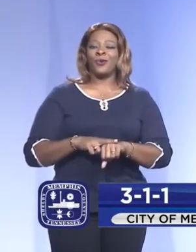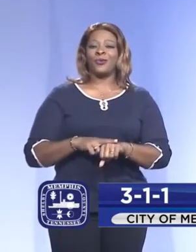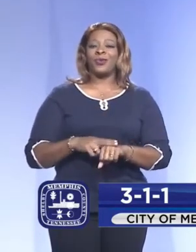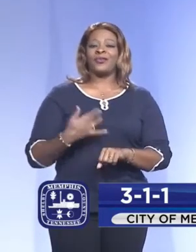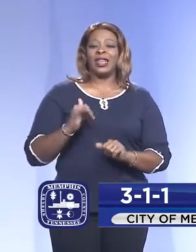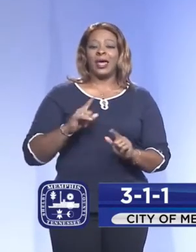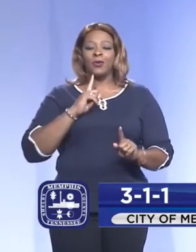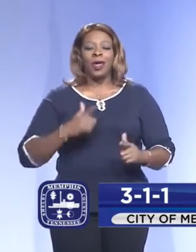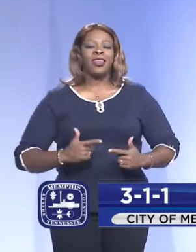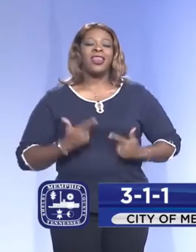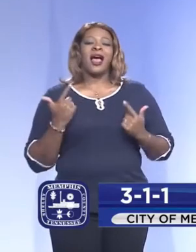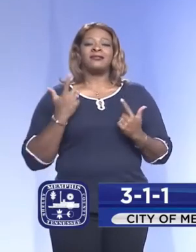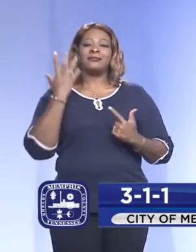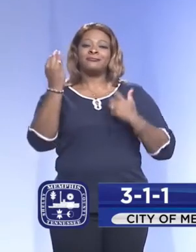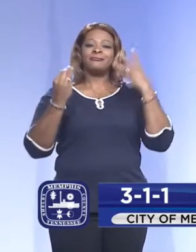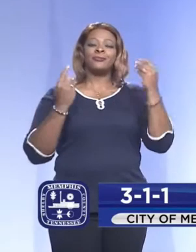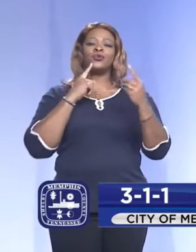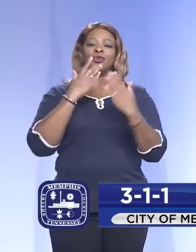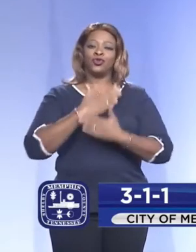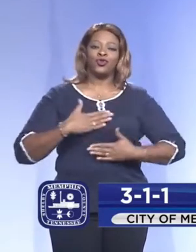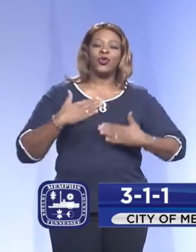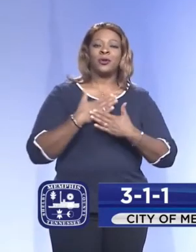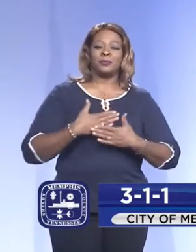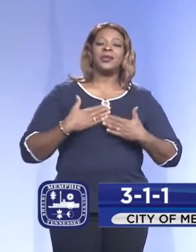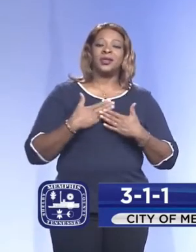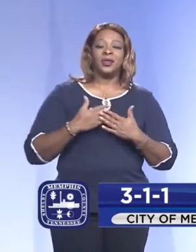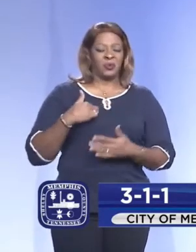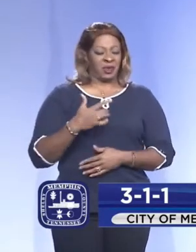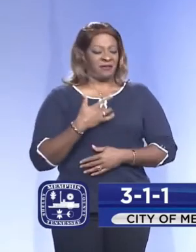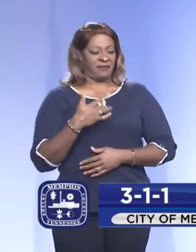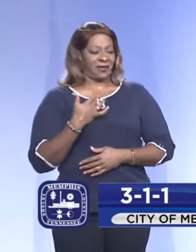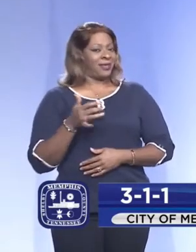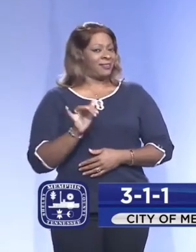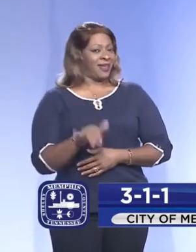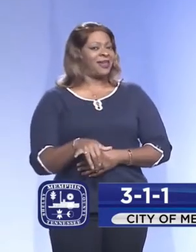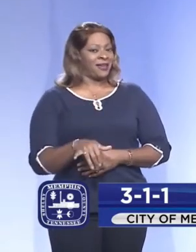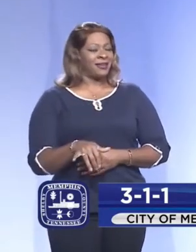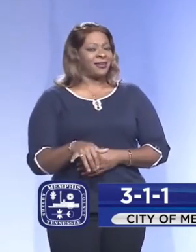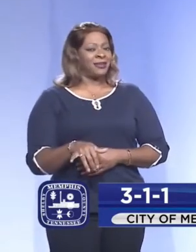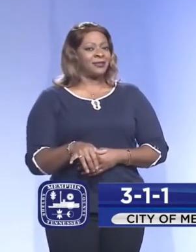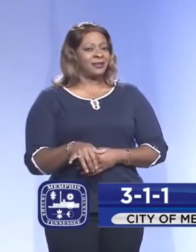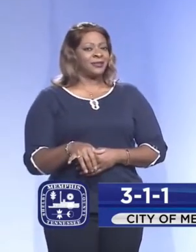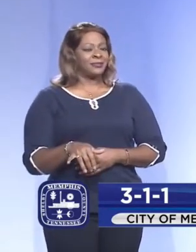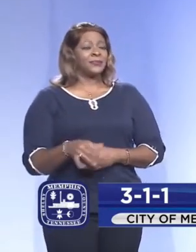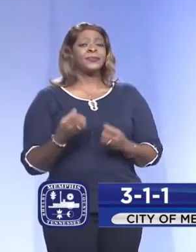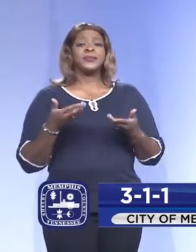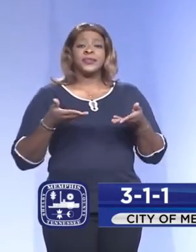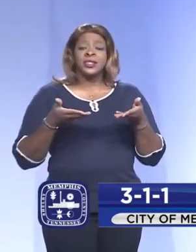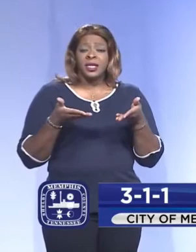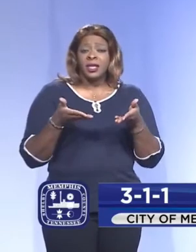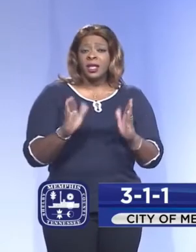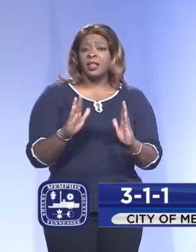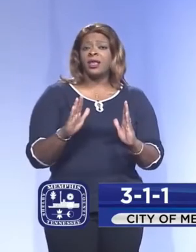life, some activity. And so we felt that allowing